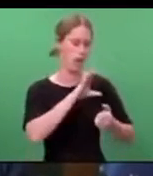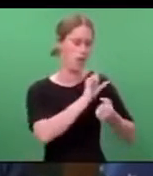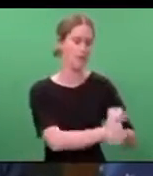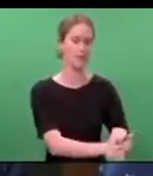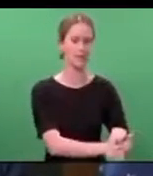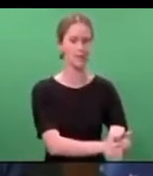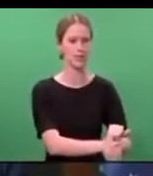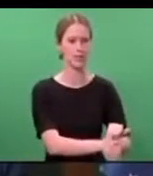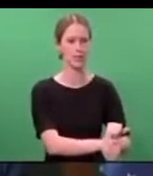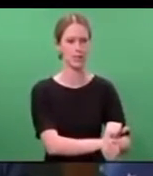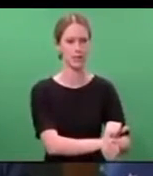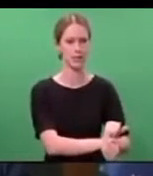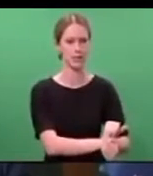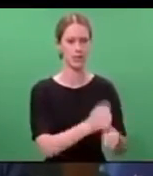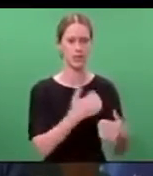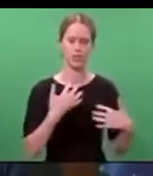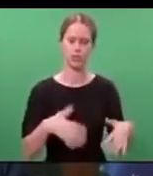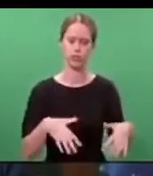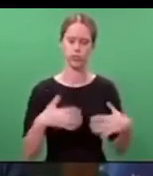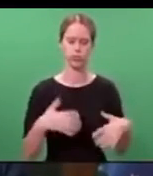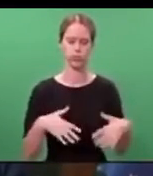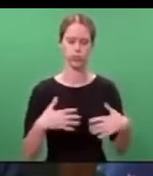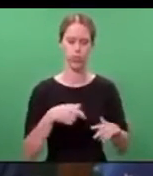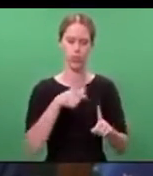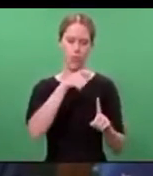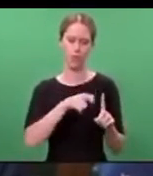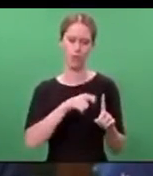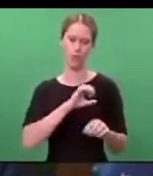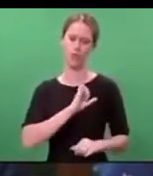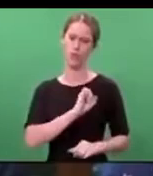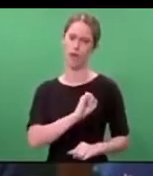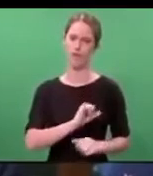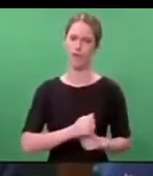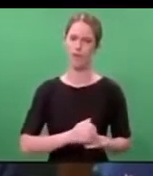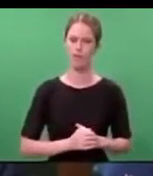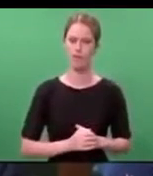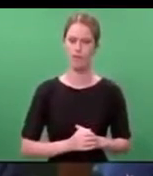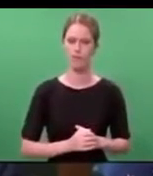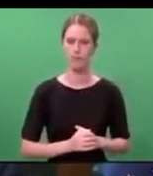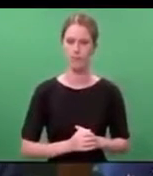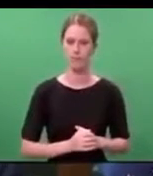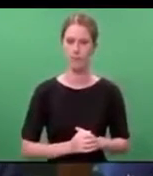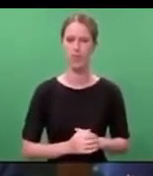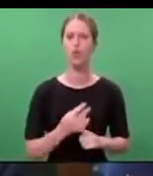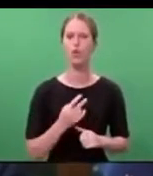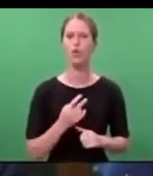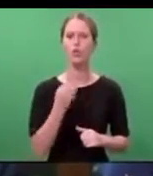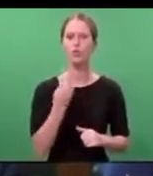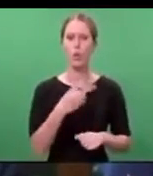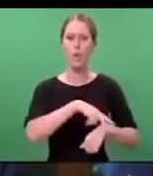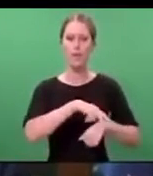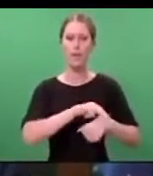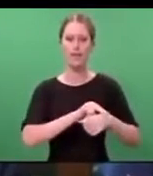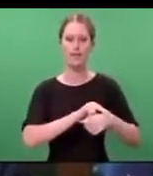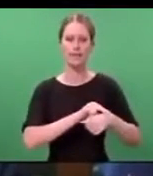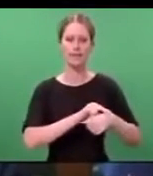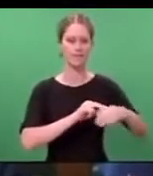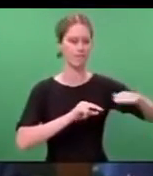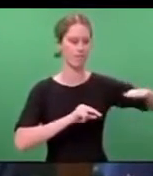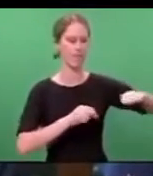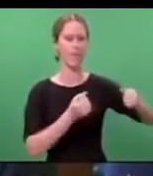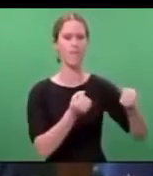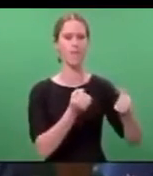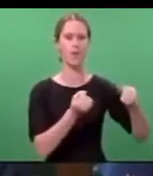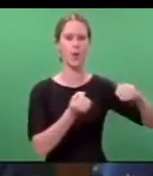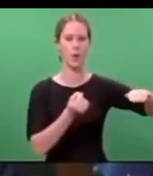was nothing short of an act of bravery. Two country police officers rammed the vehicle from which